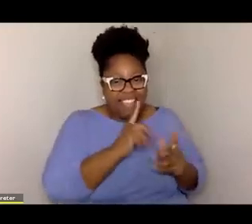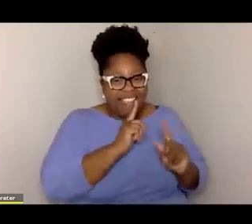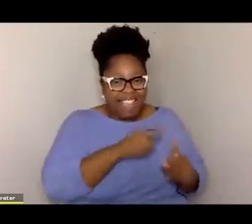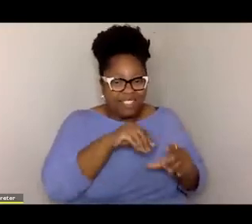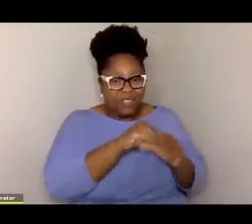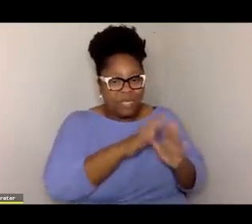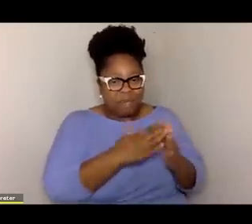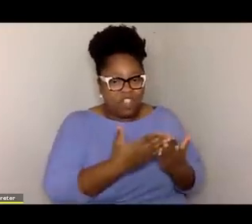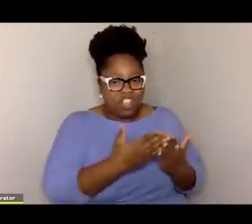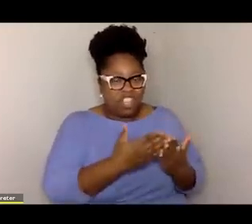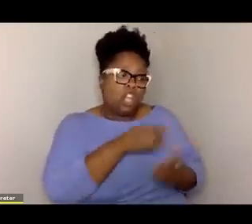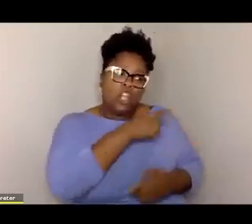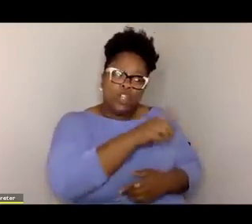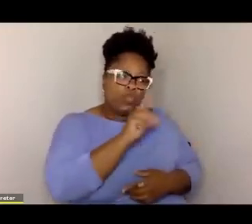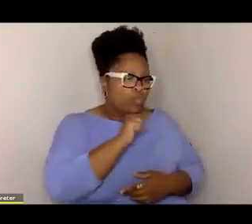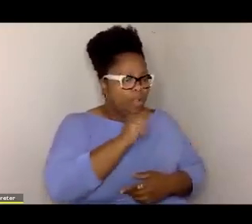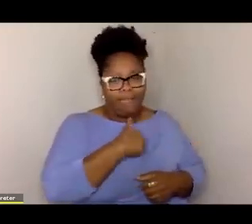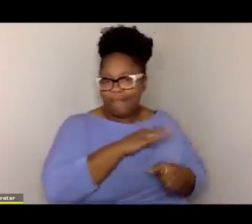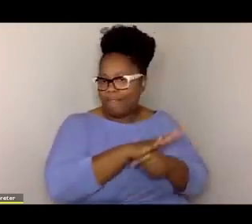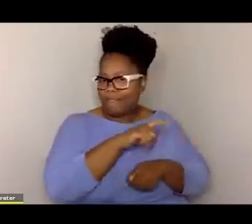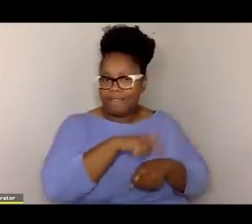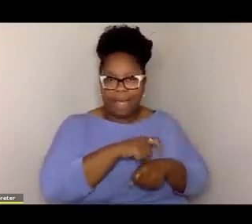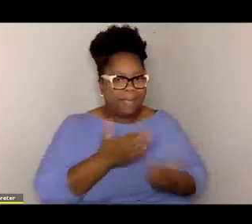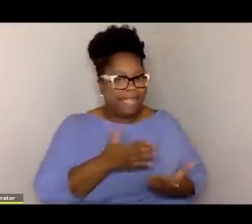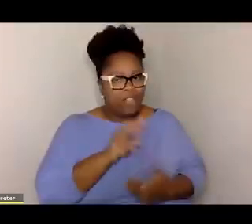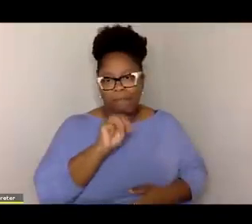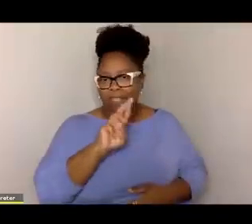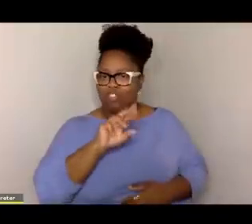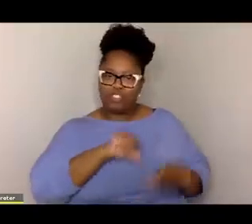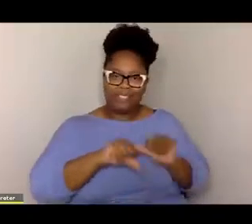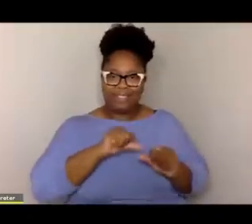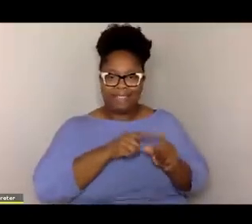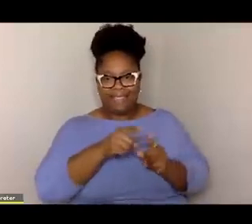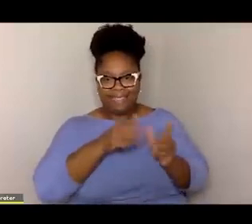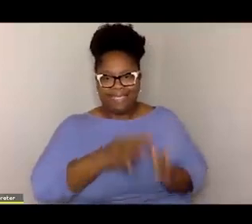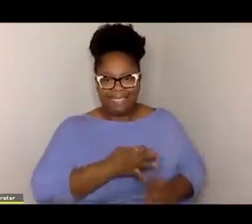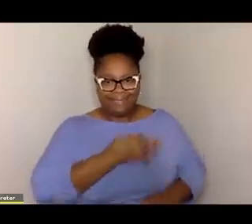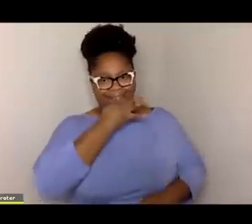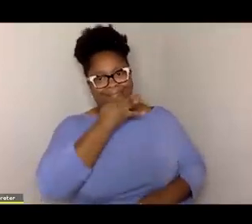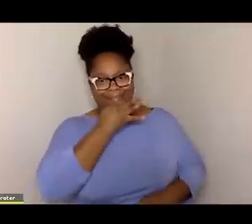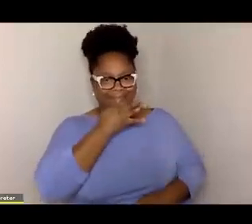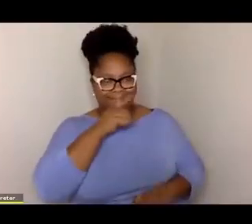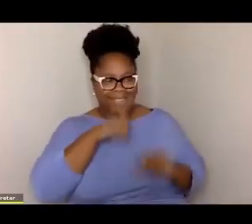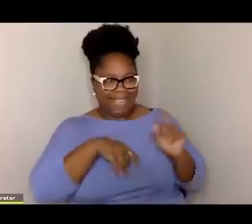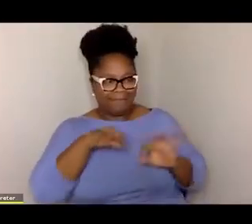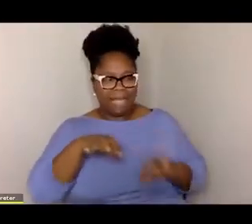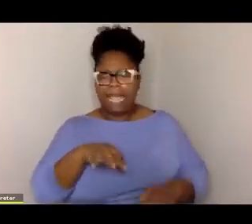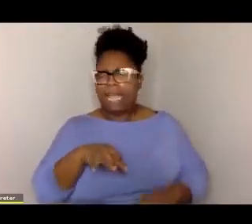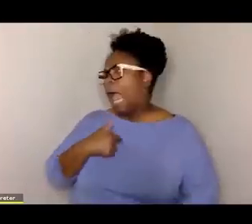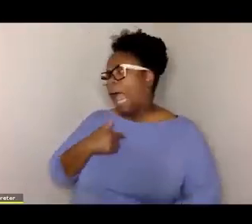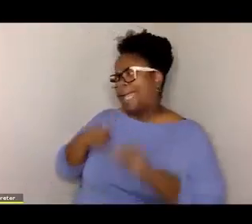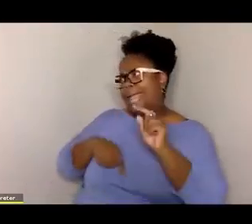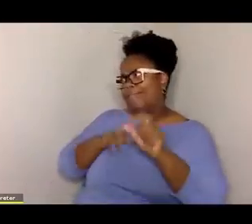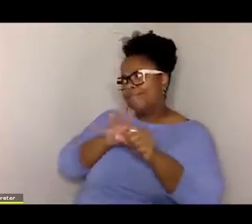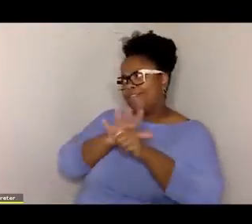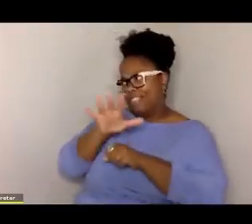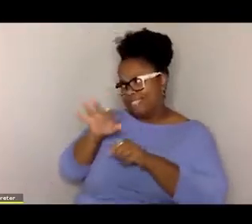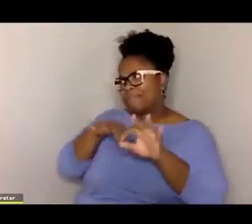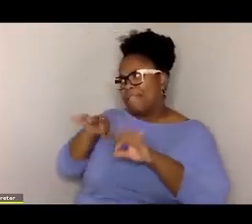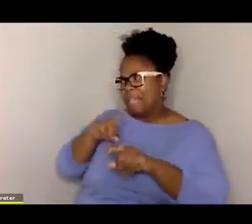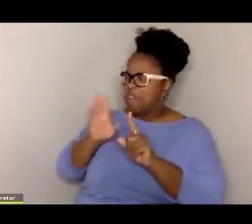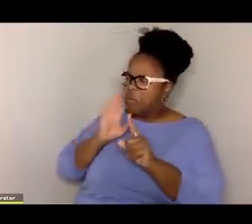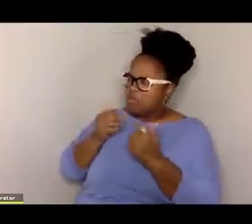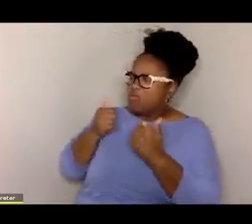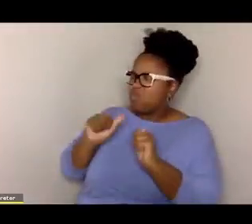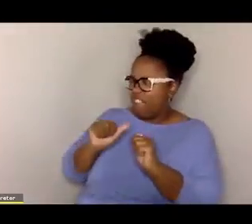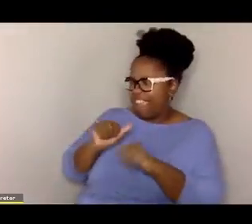happened to you. Exactly. You do not have enough time here, Mr. Scientist, to explain it. But go ahead. Give it a shot. I won't explain it to you. I'll give it